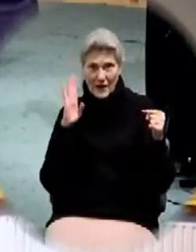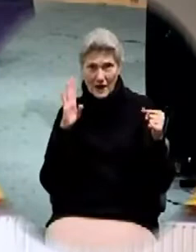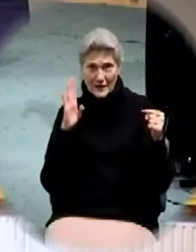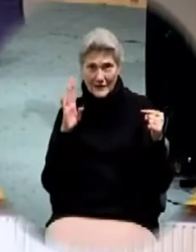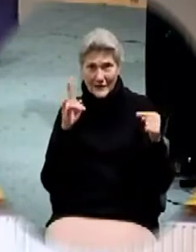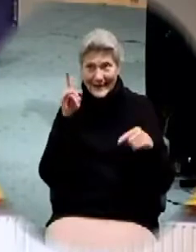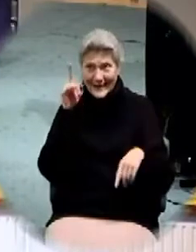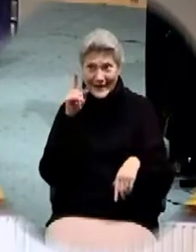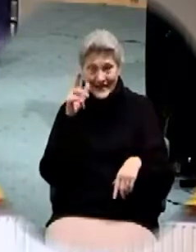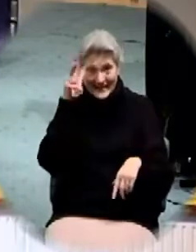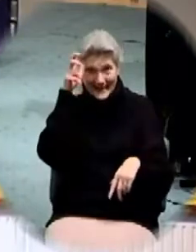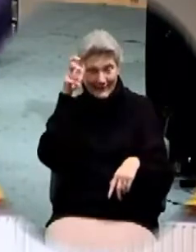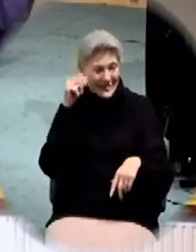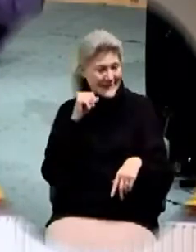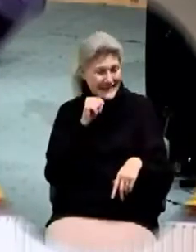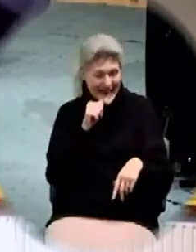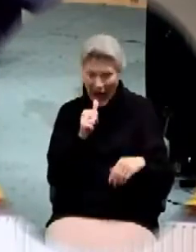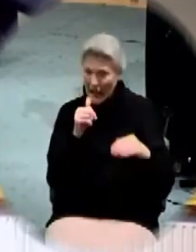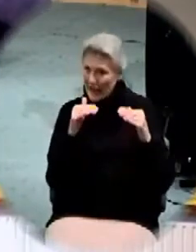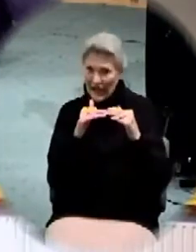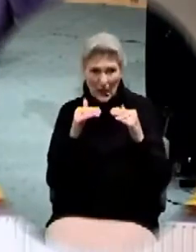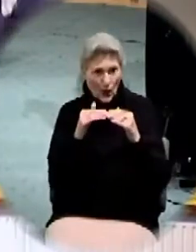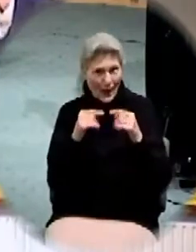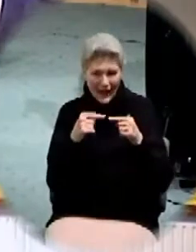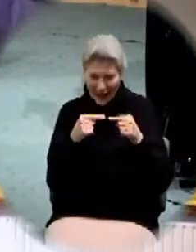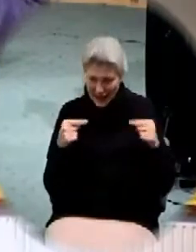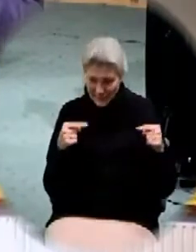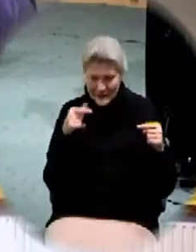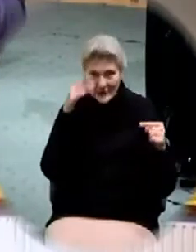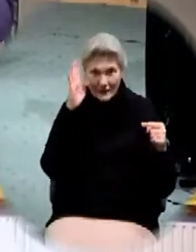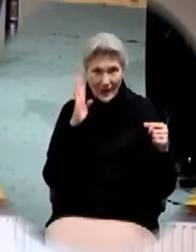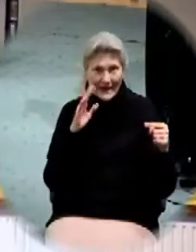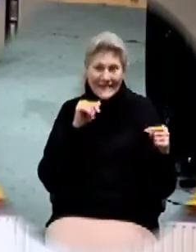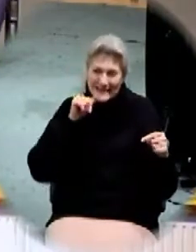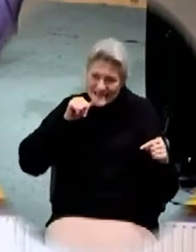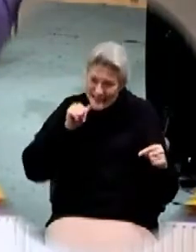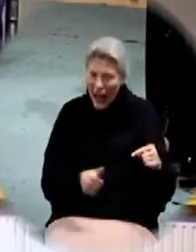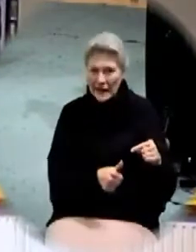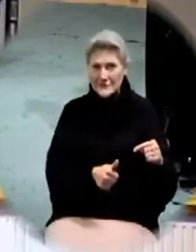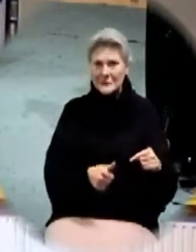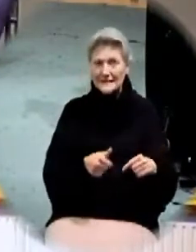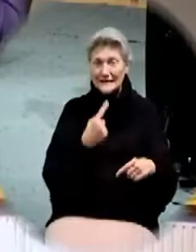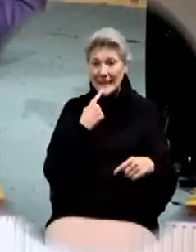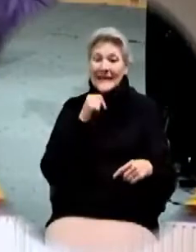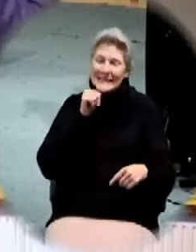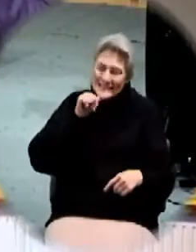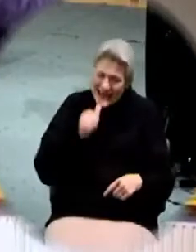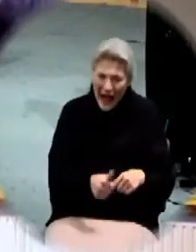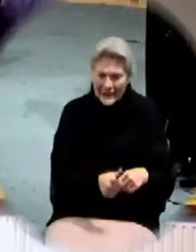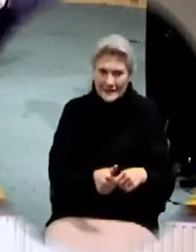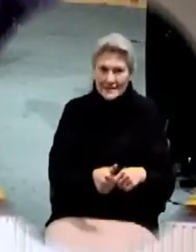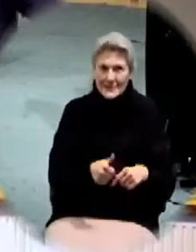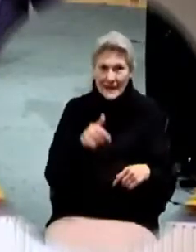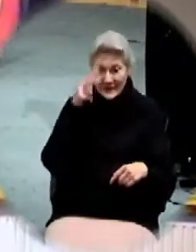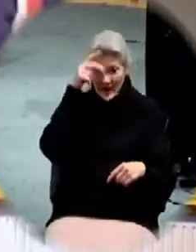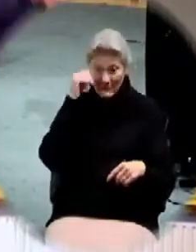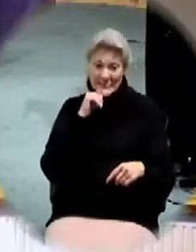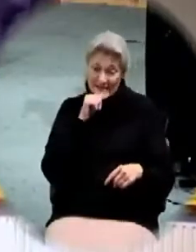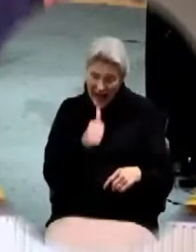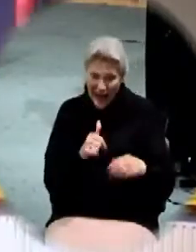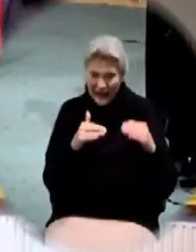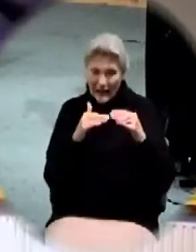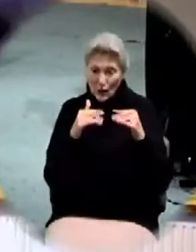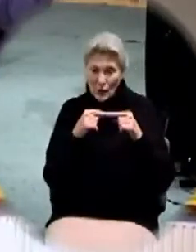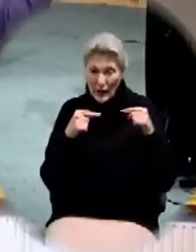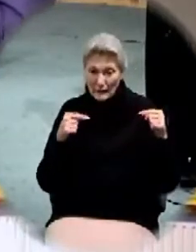he's not can I say it again he's not can you say it with me he's not he would like